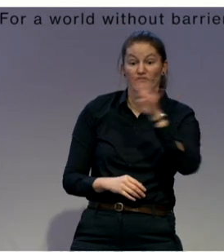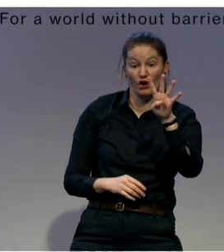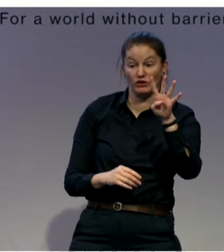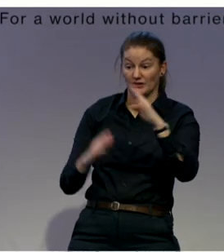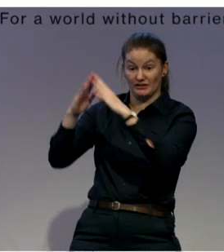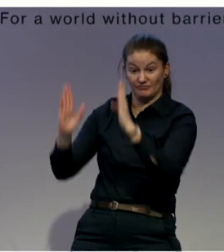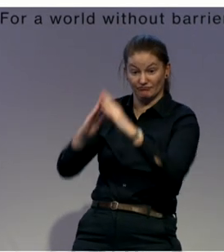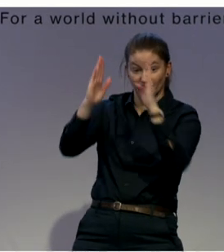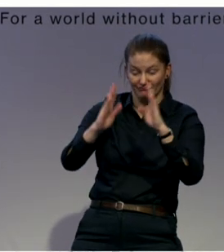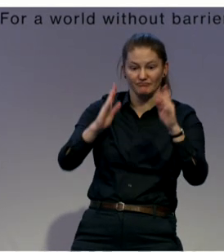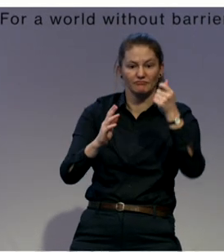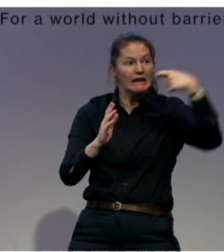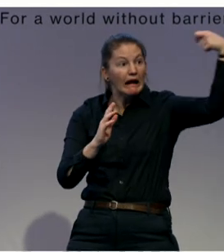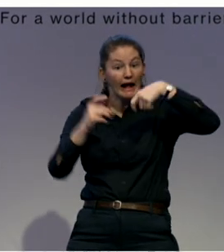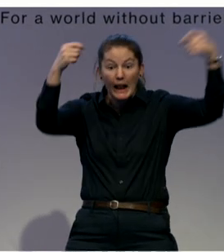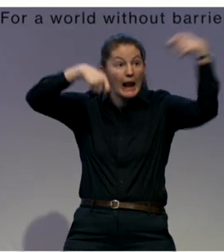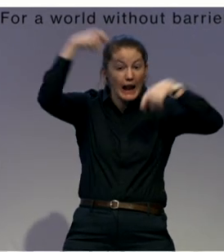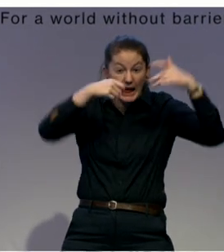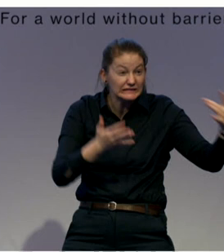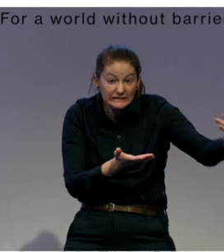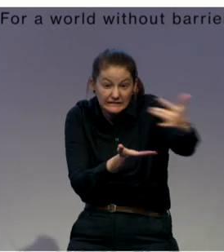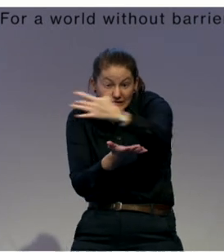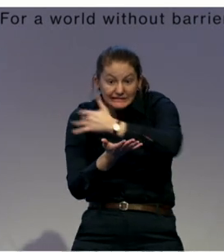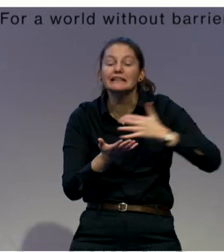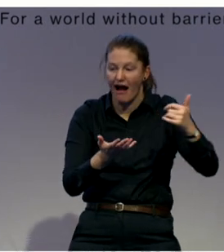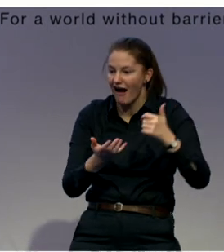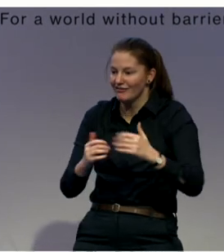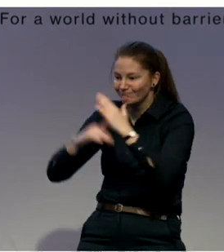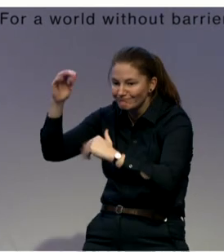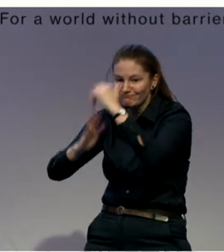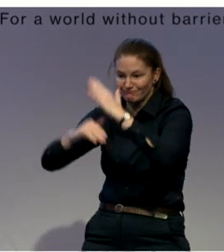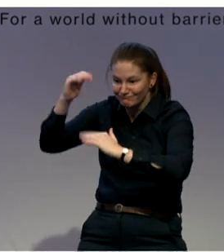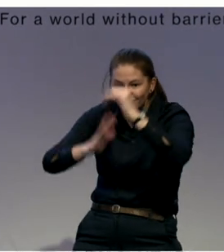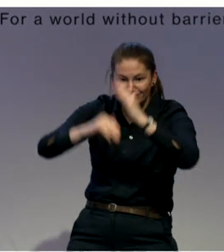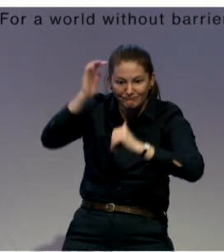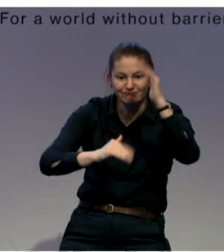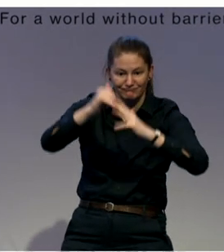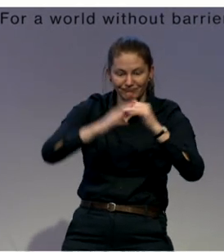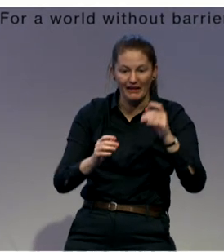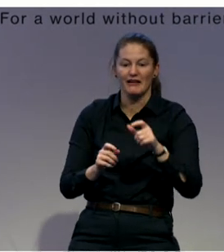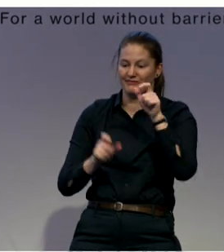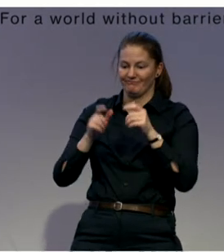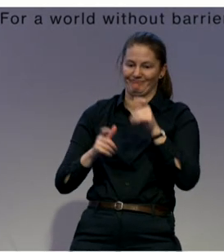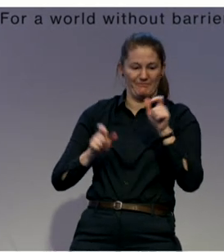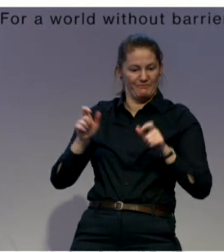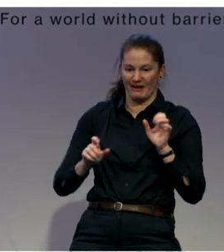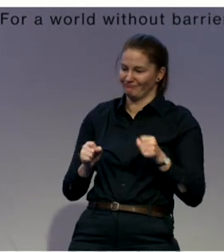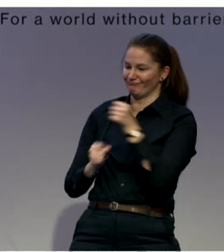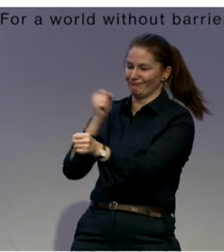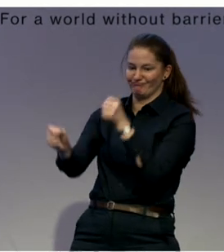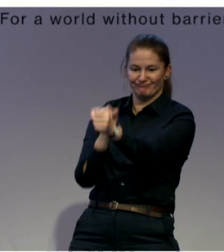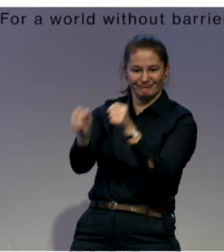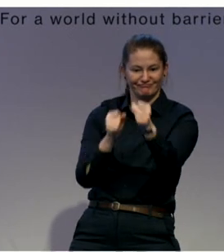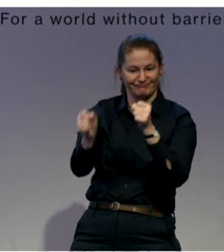few years, the public authorities took the decision and they bought other thirteen